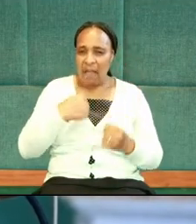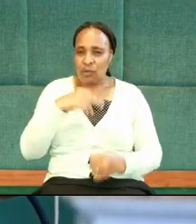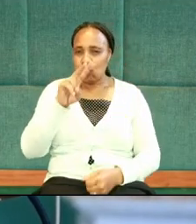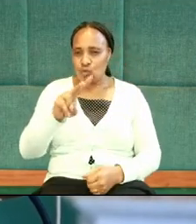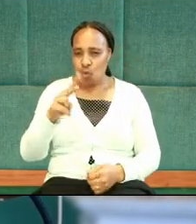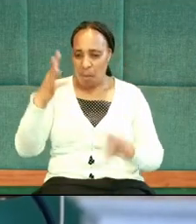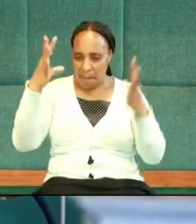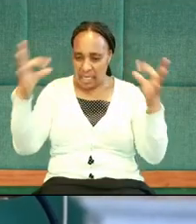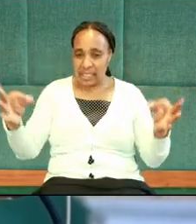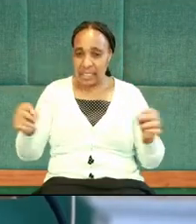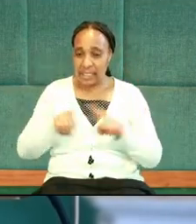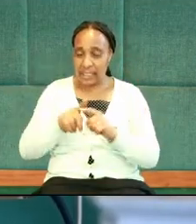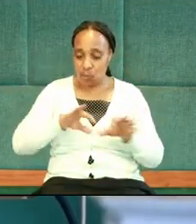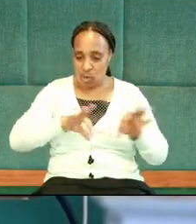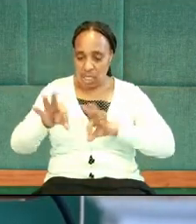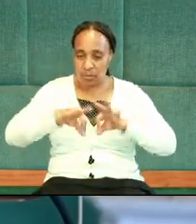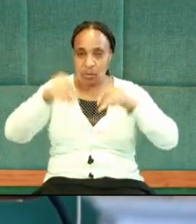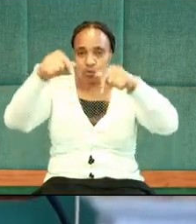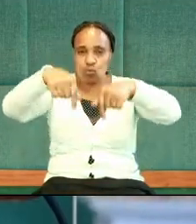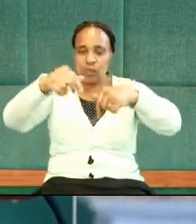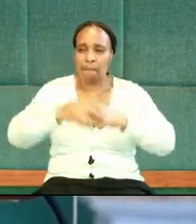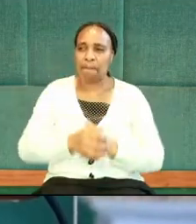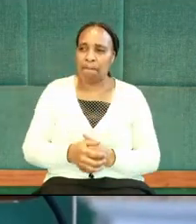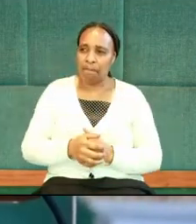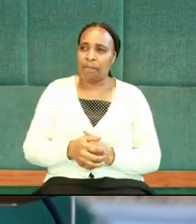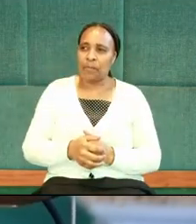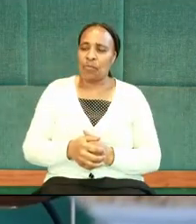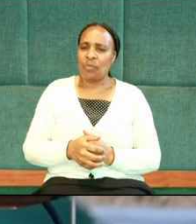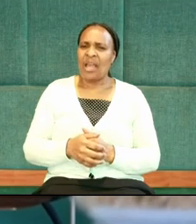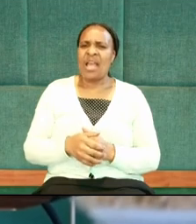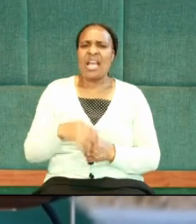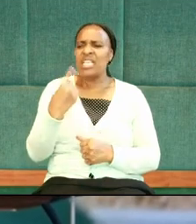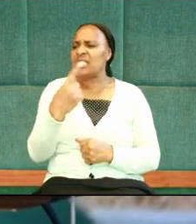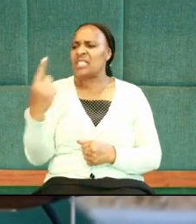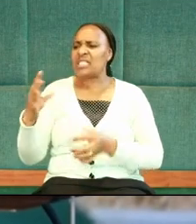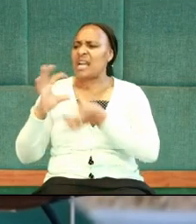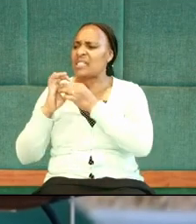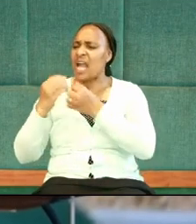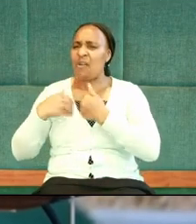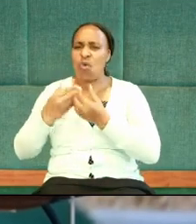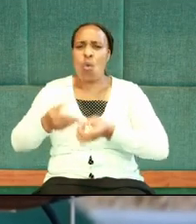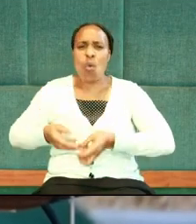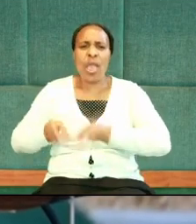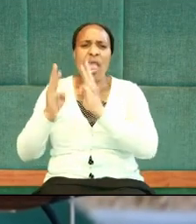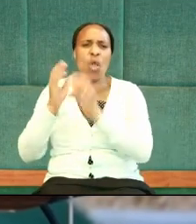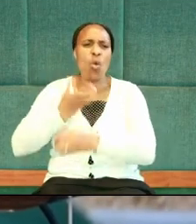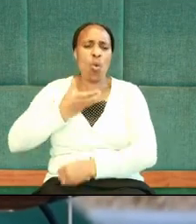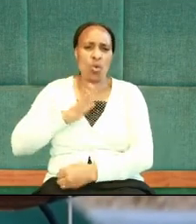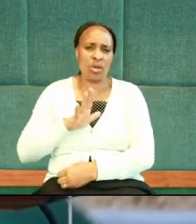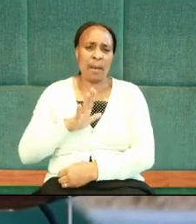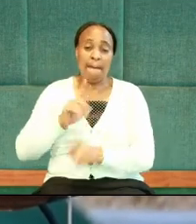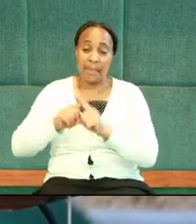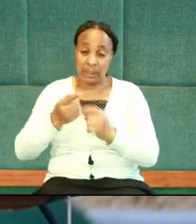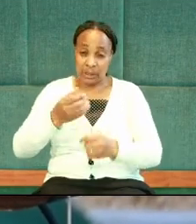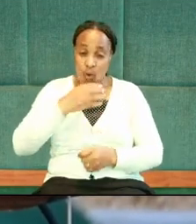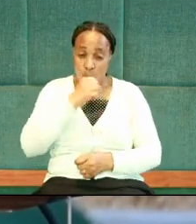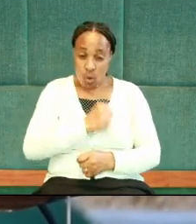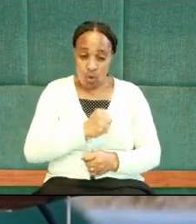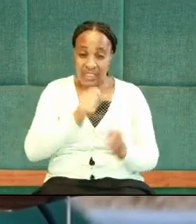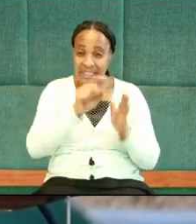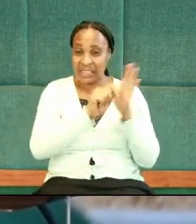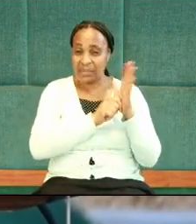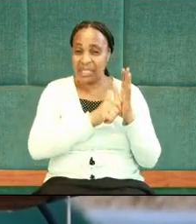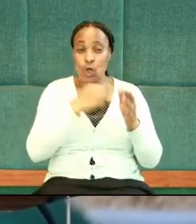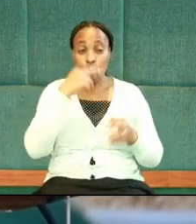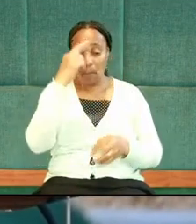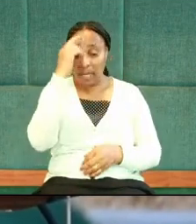as we are going to study today. Every culture may have its way. In the New Testament, you'll notice in the Roman society,